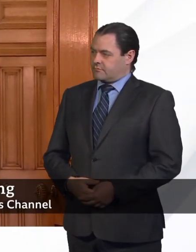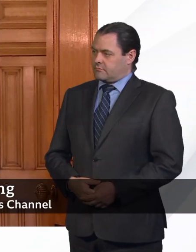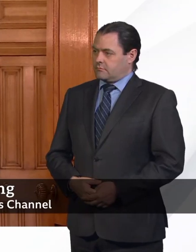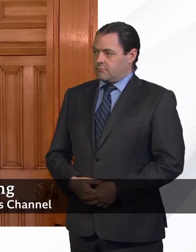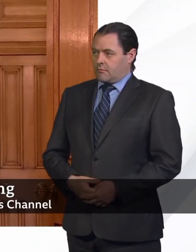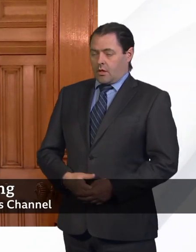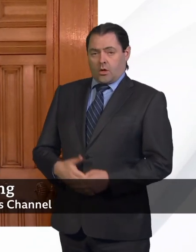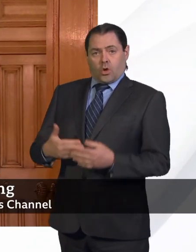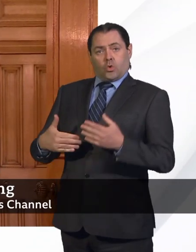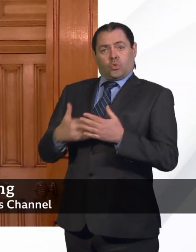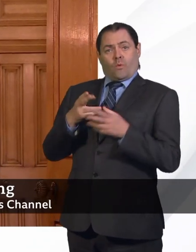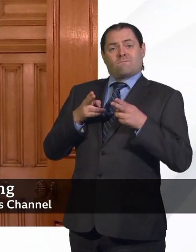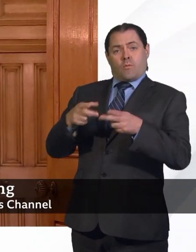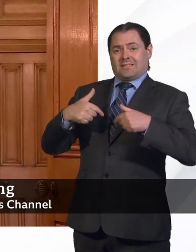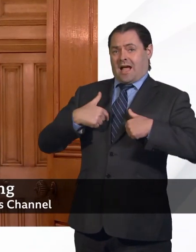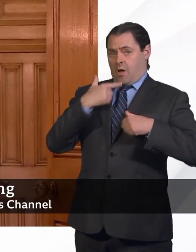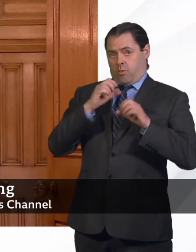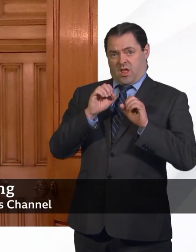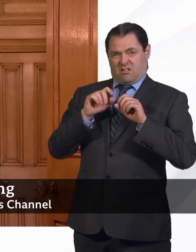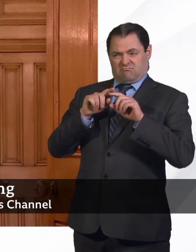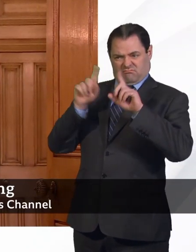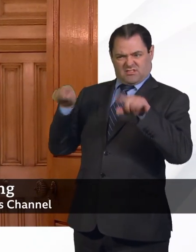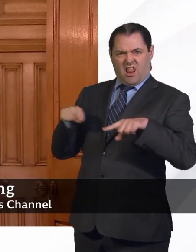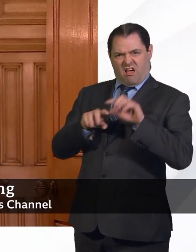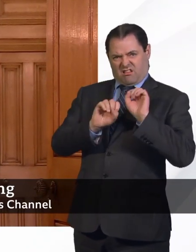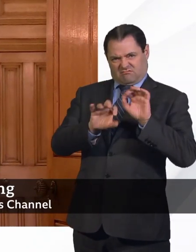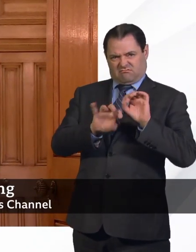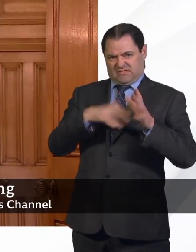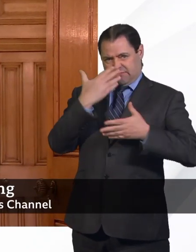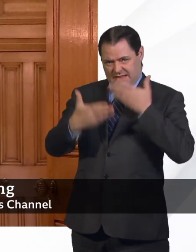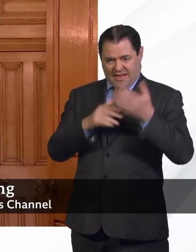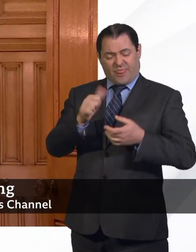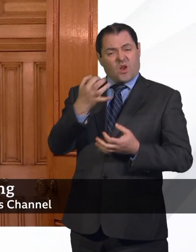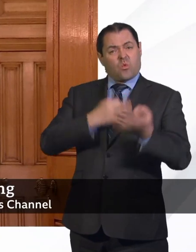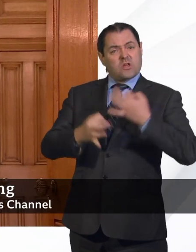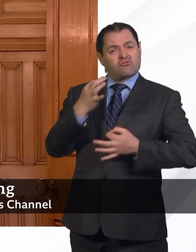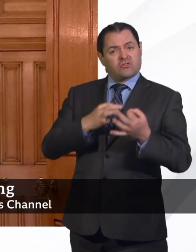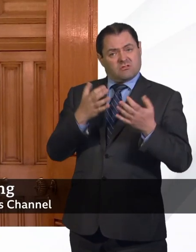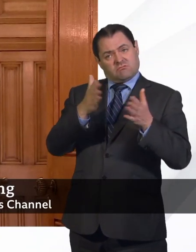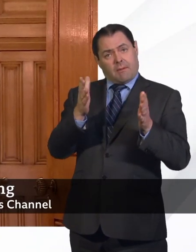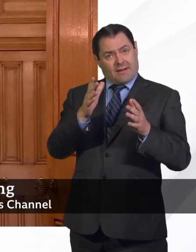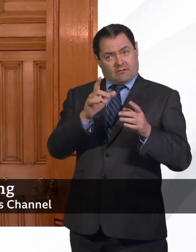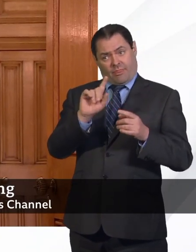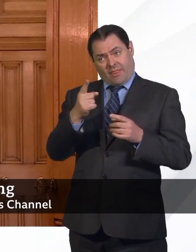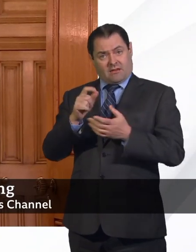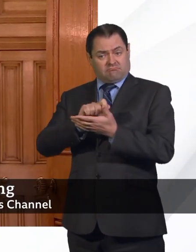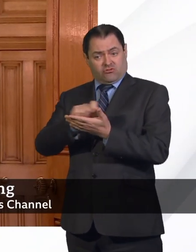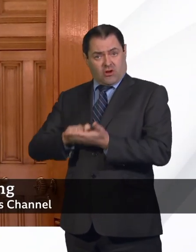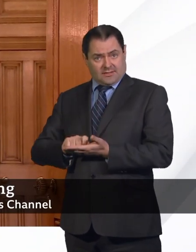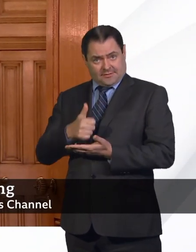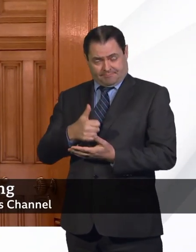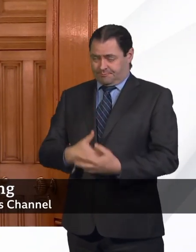new format, I'll go through the slides now and then we'll take questions from members of the public and from